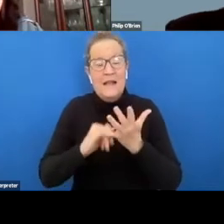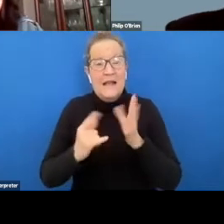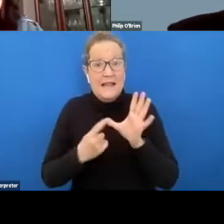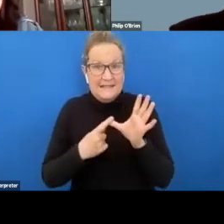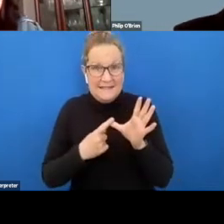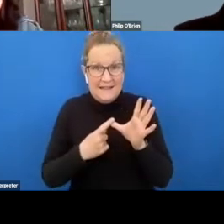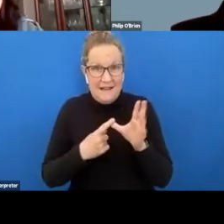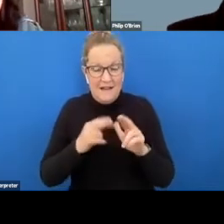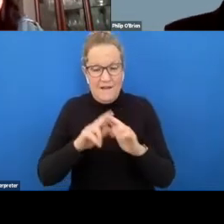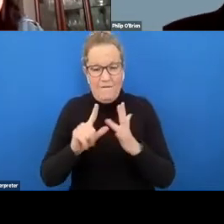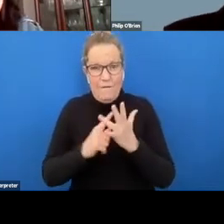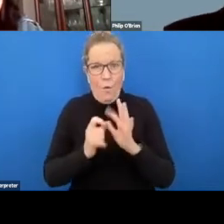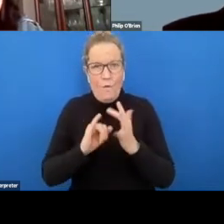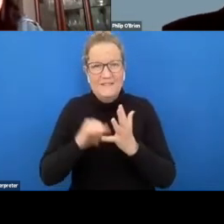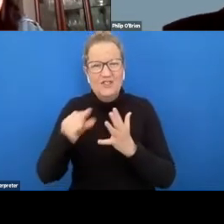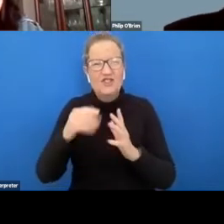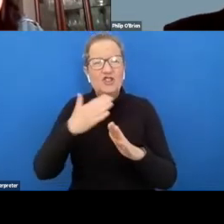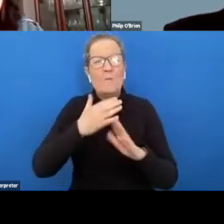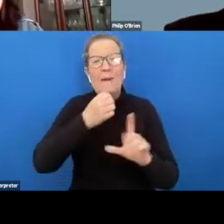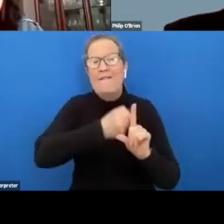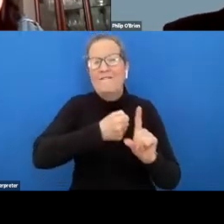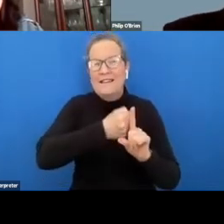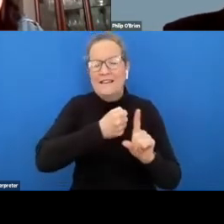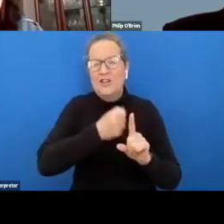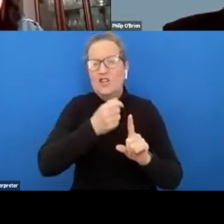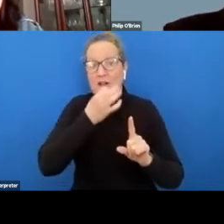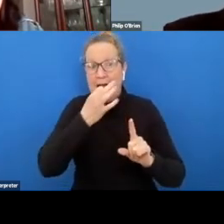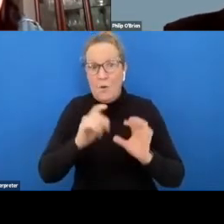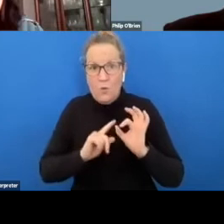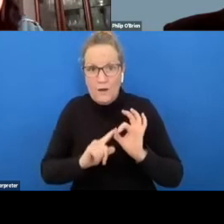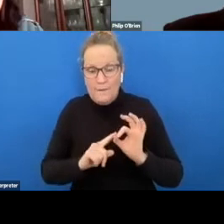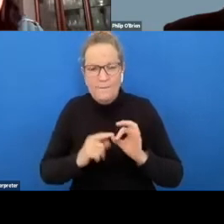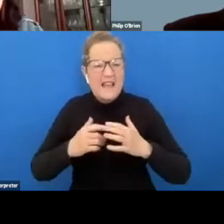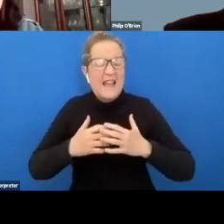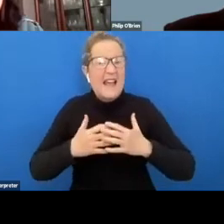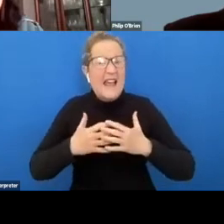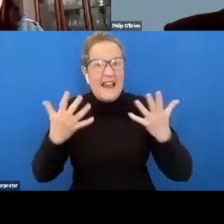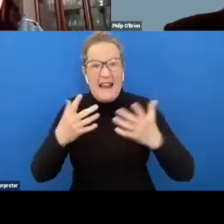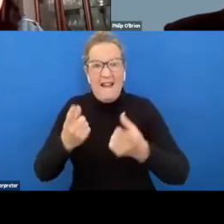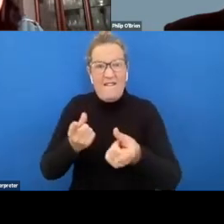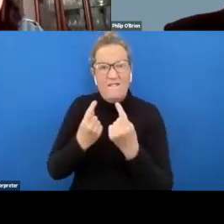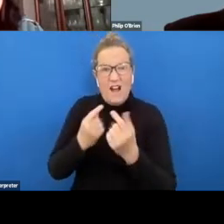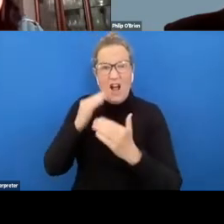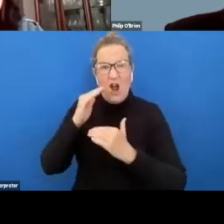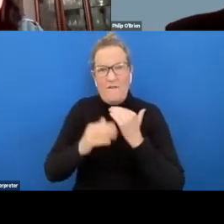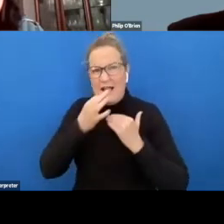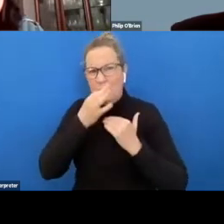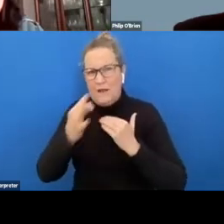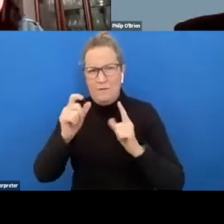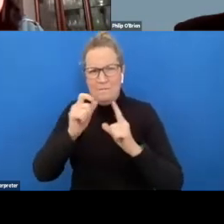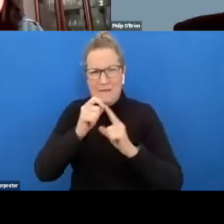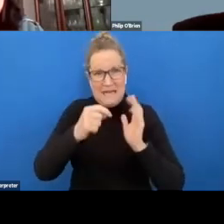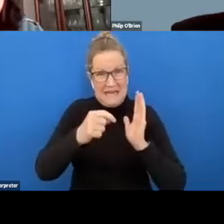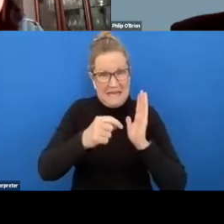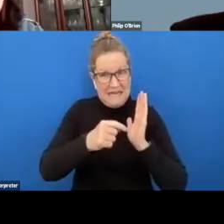one of the aforementioned jobs advocates uh is asking a question any advice on how to ask for pt public transport